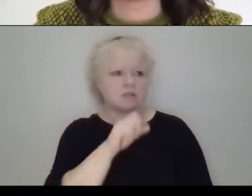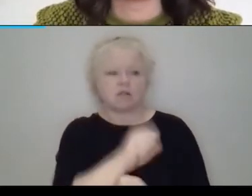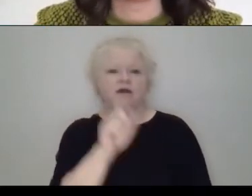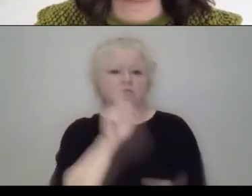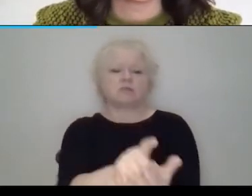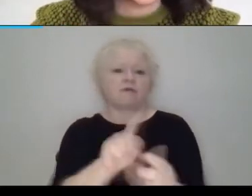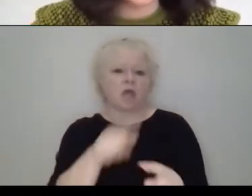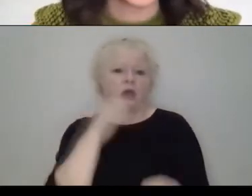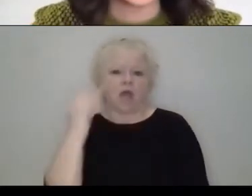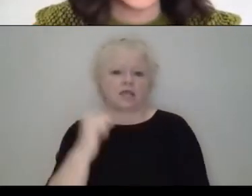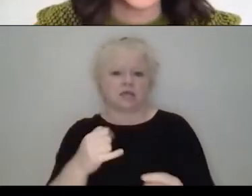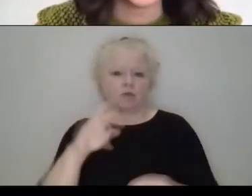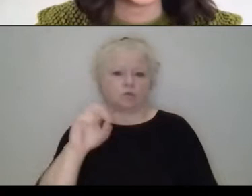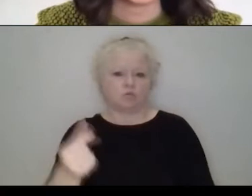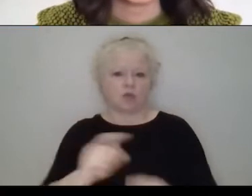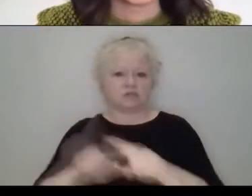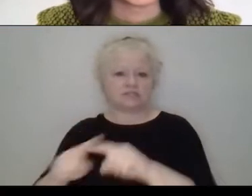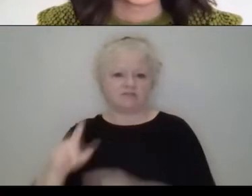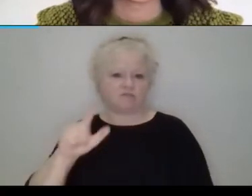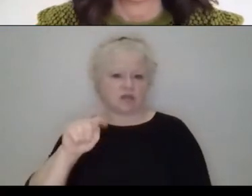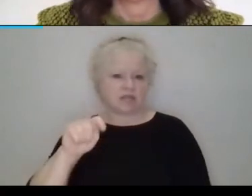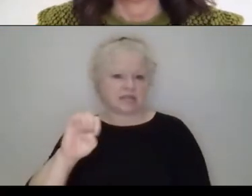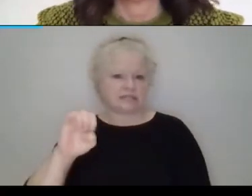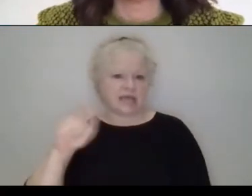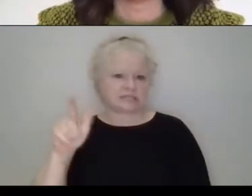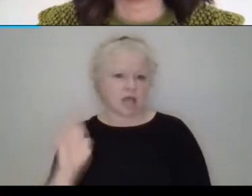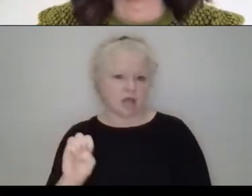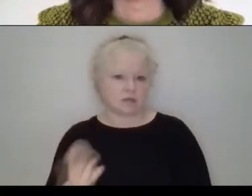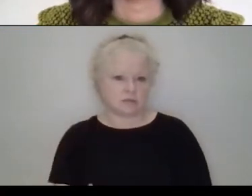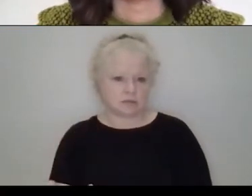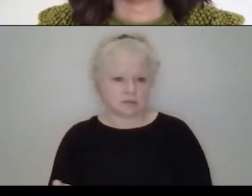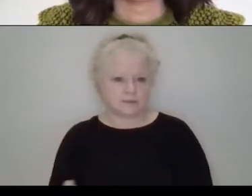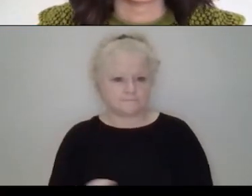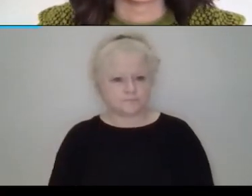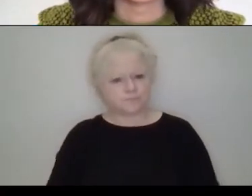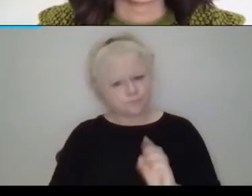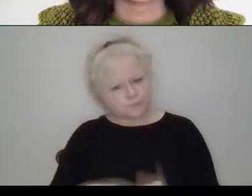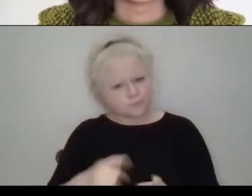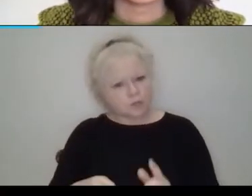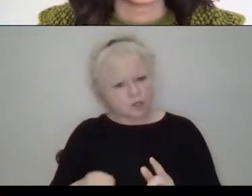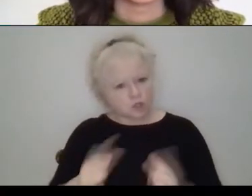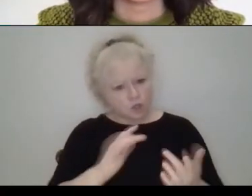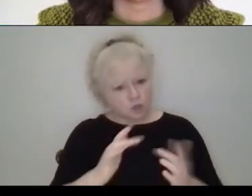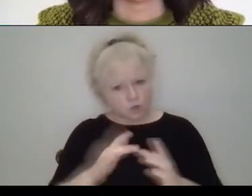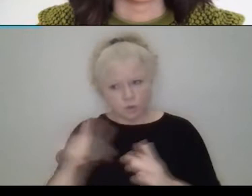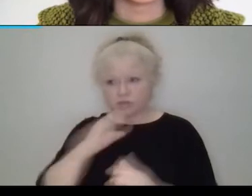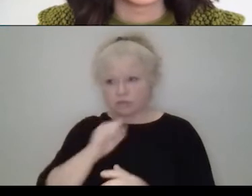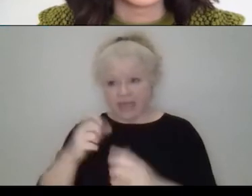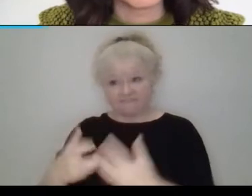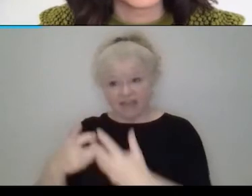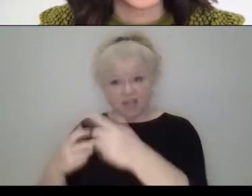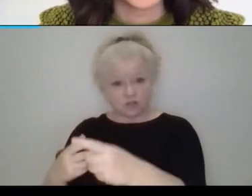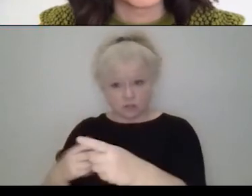just with textiles. And did you, and through your older connections with that big textile manufacturer, did you